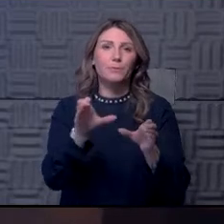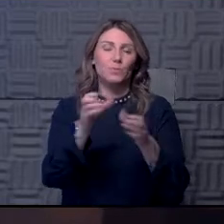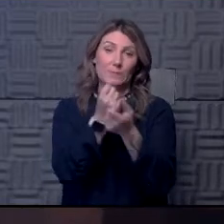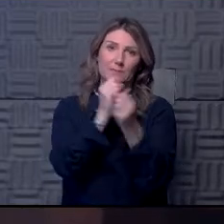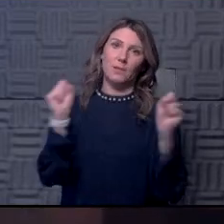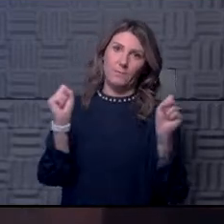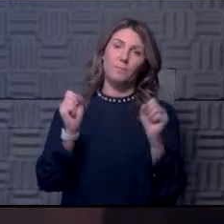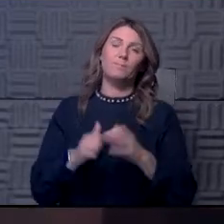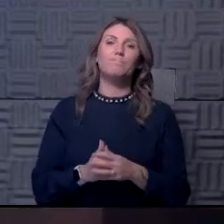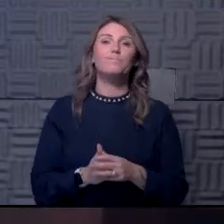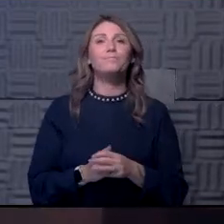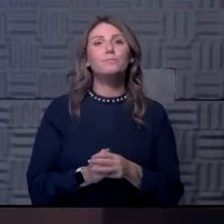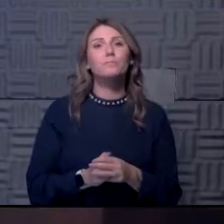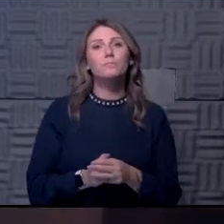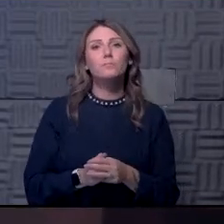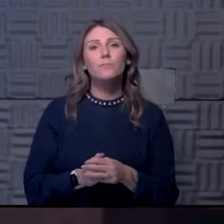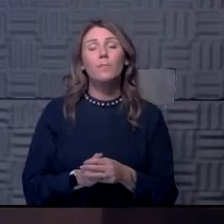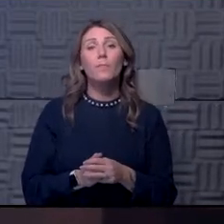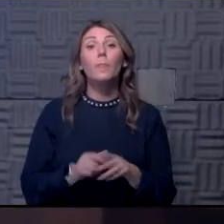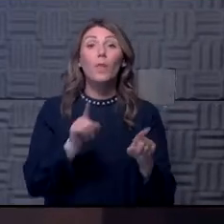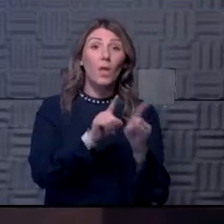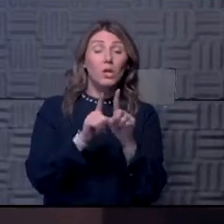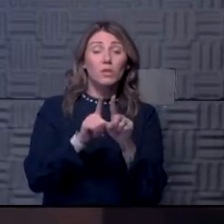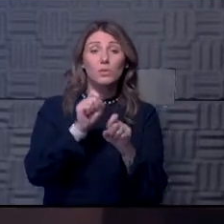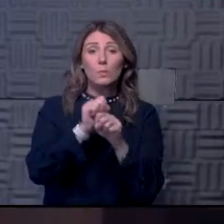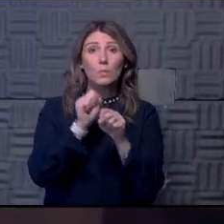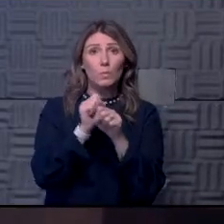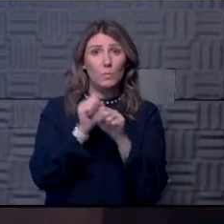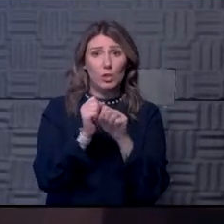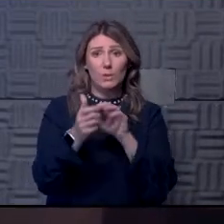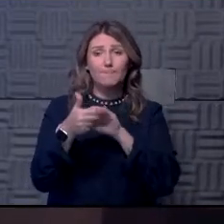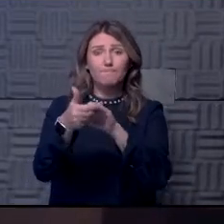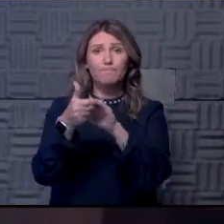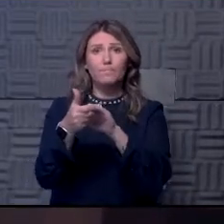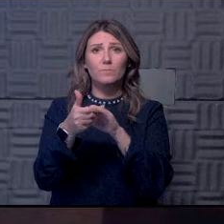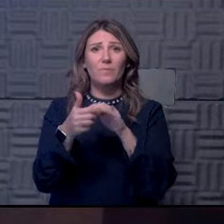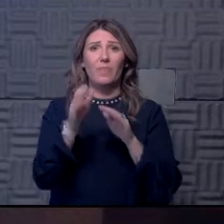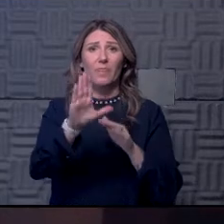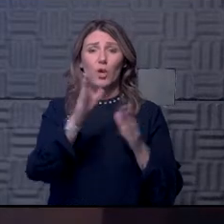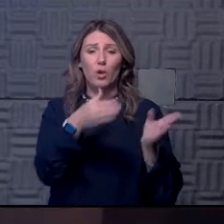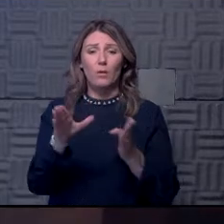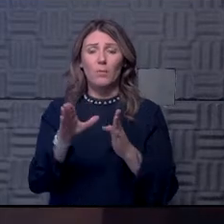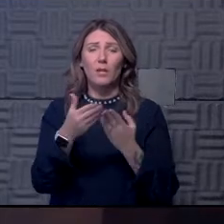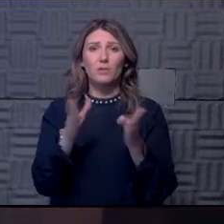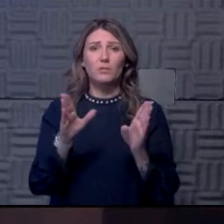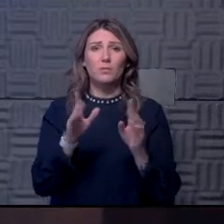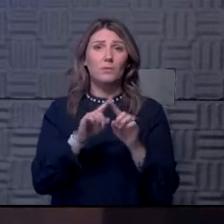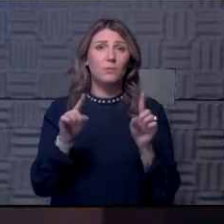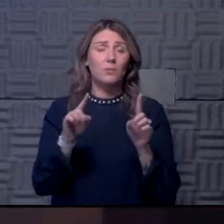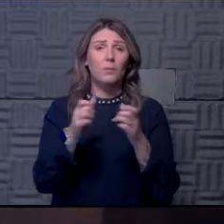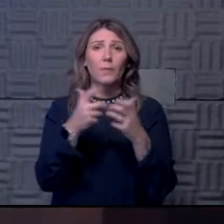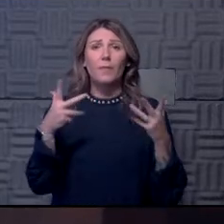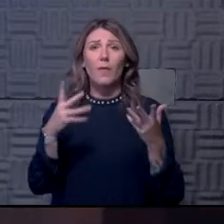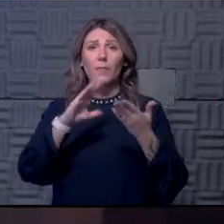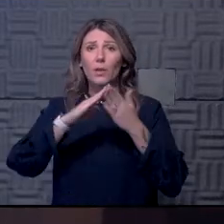and working with them on their plans in general. But without the community doing what they need